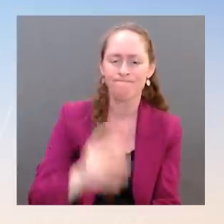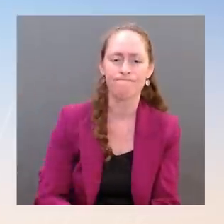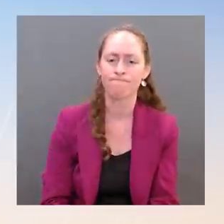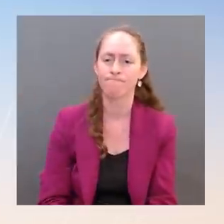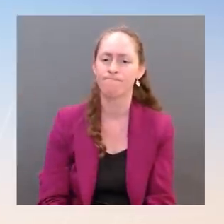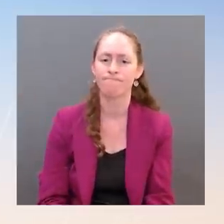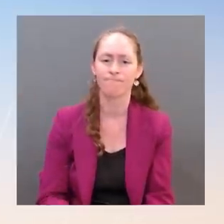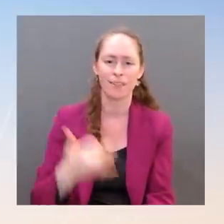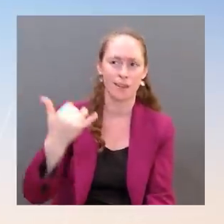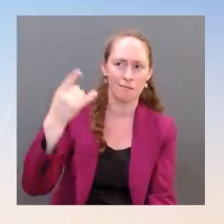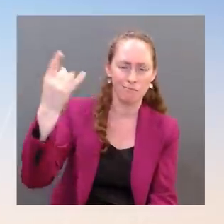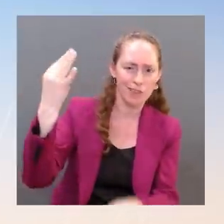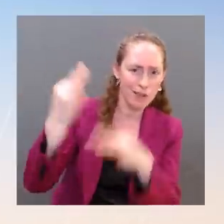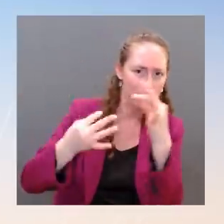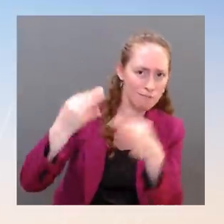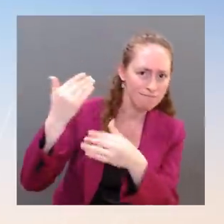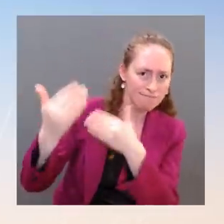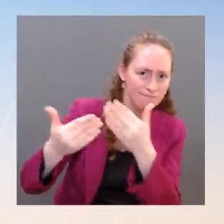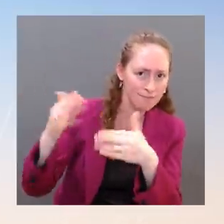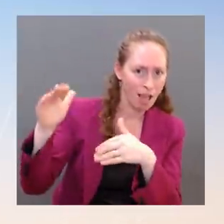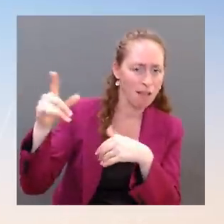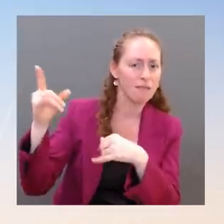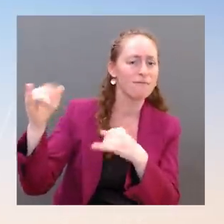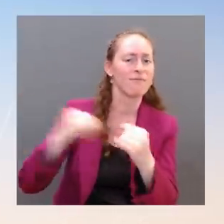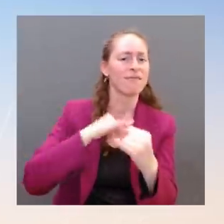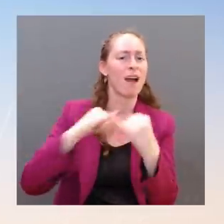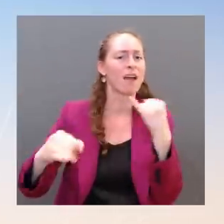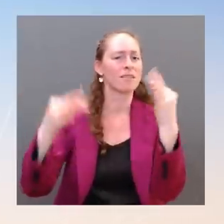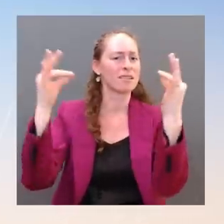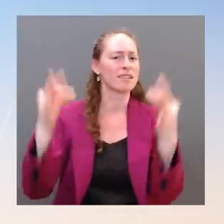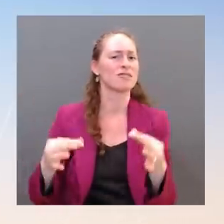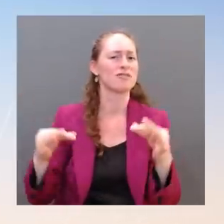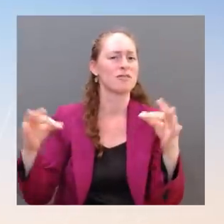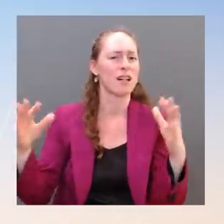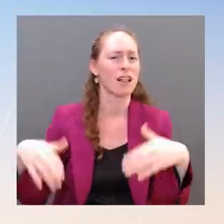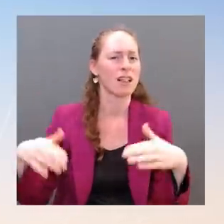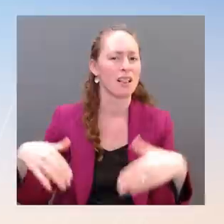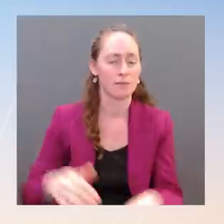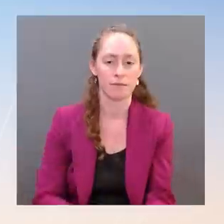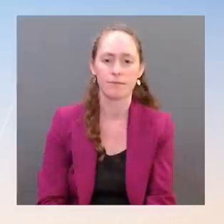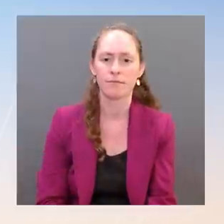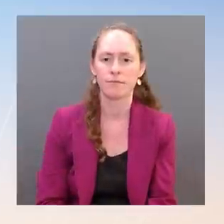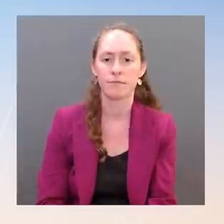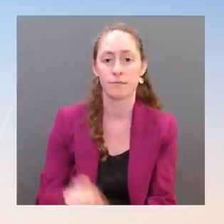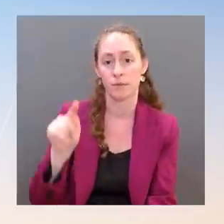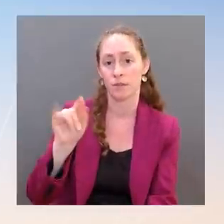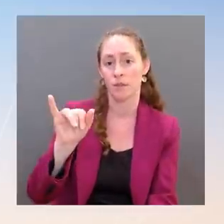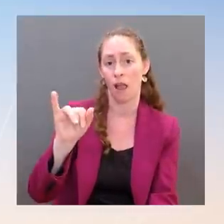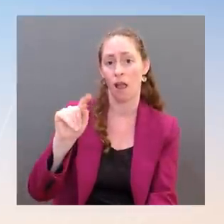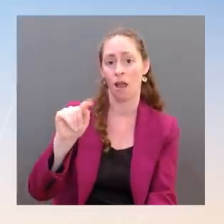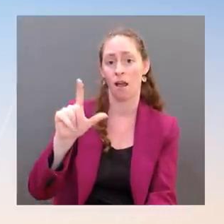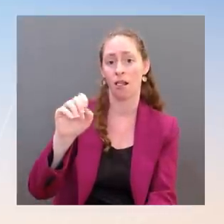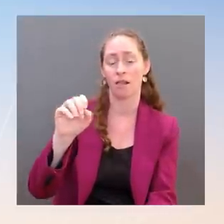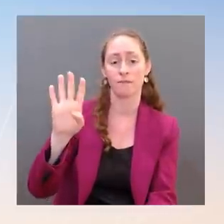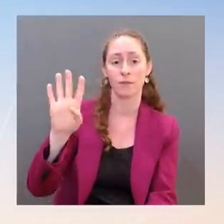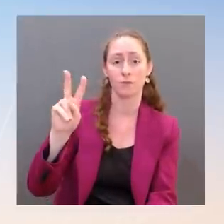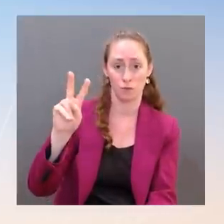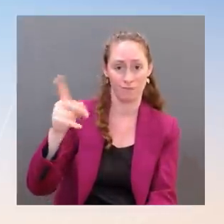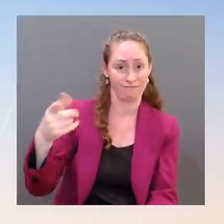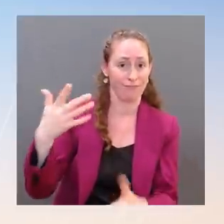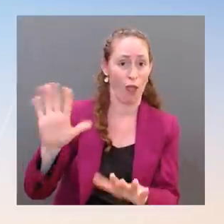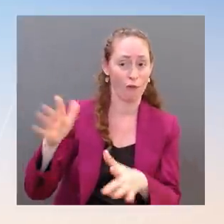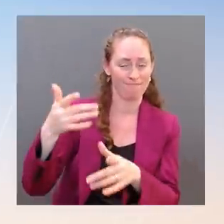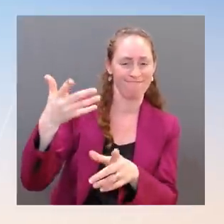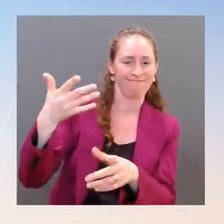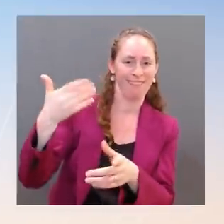Title 42, the United States has put in place a process by which those individuals who claim asylum and have